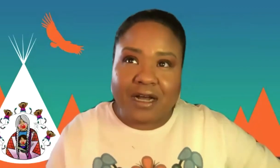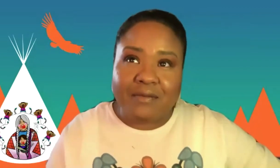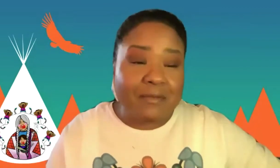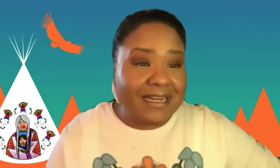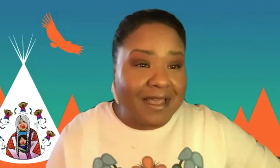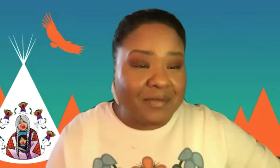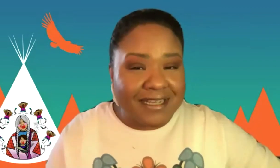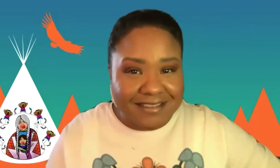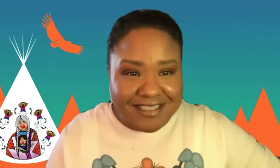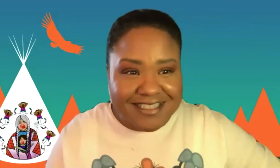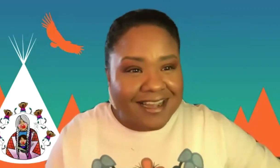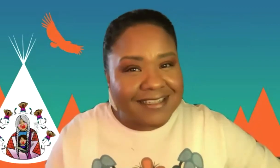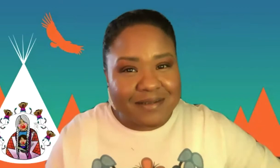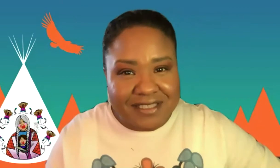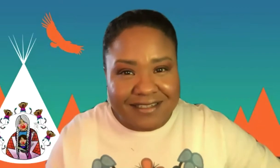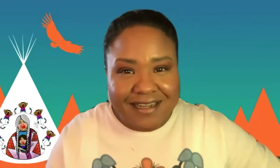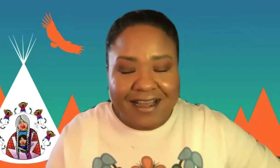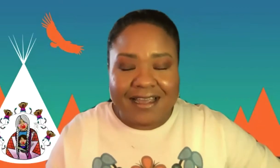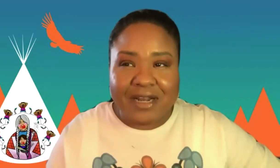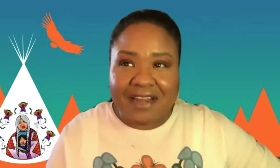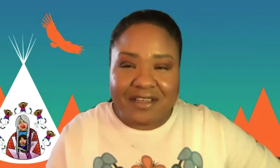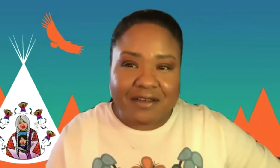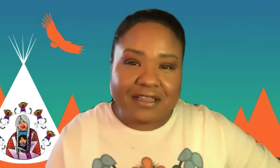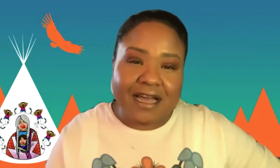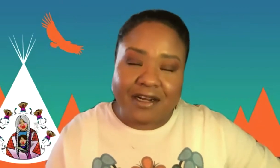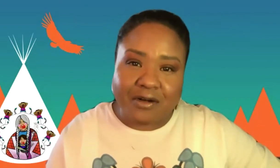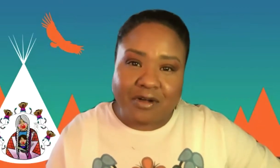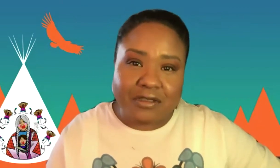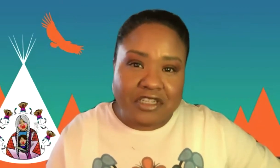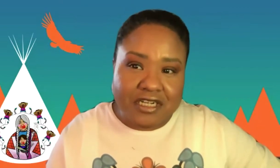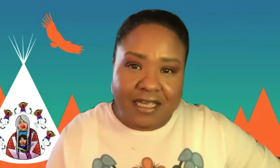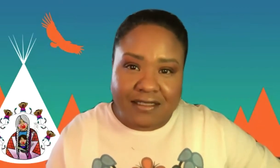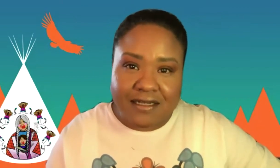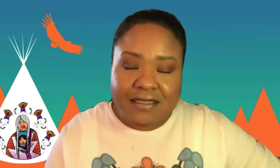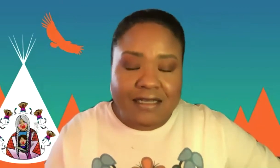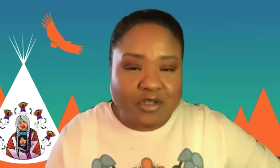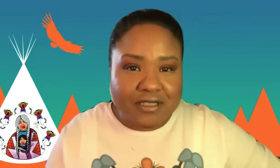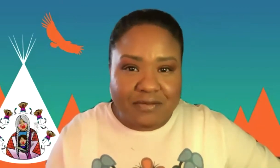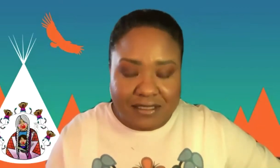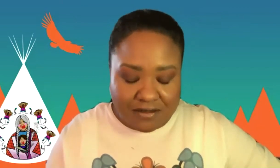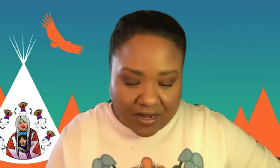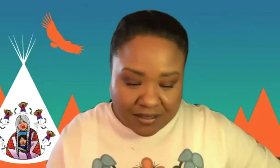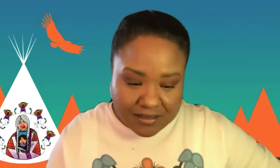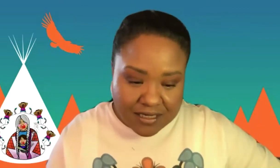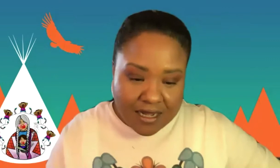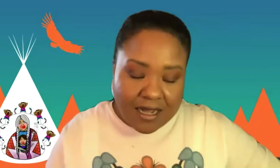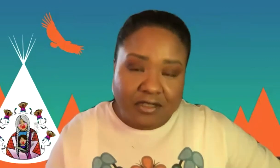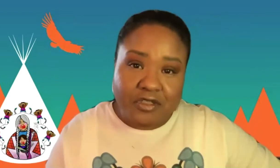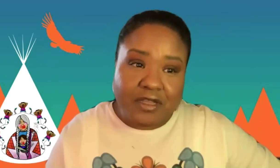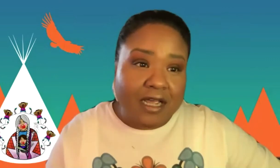you that my name in English is Ty Simpson. I am an advocate with the Idaho Coalition Against Sexual and Domestic Violence.